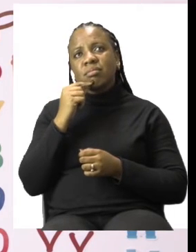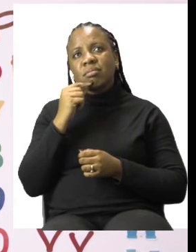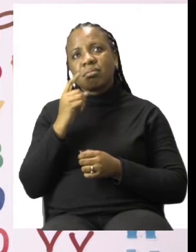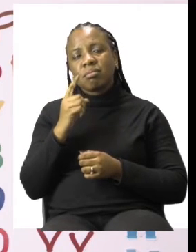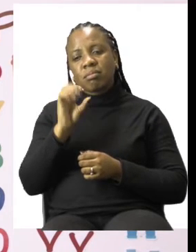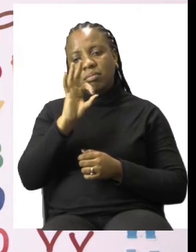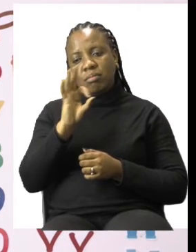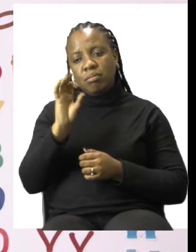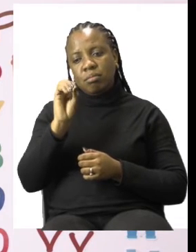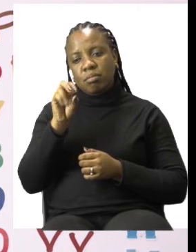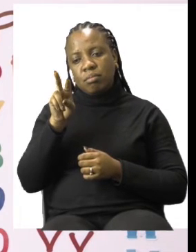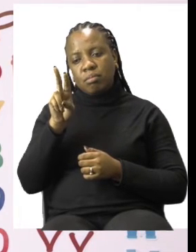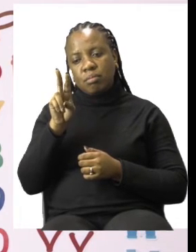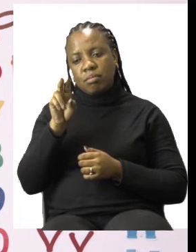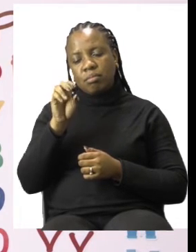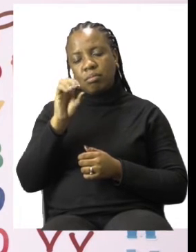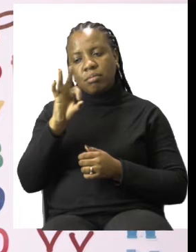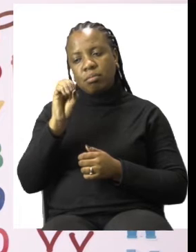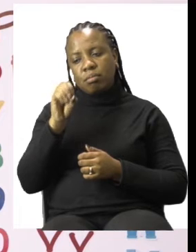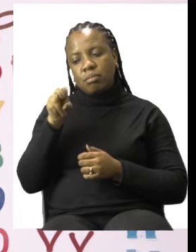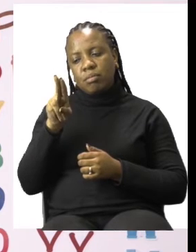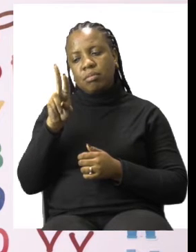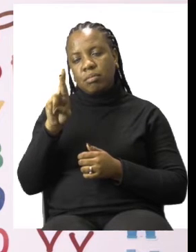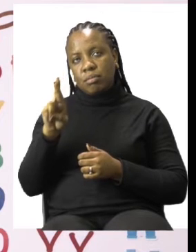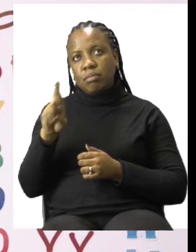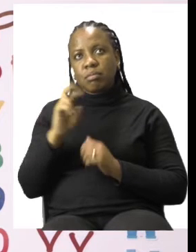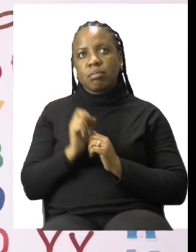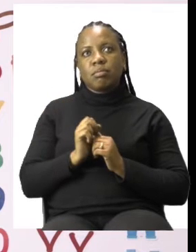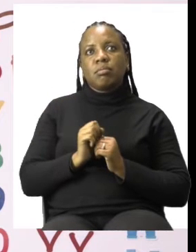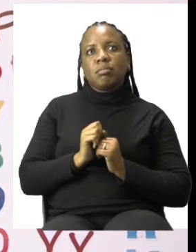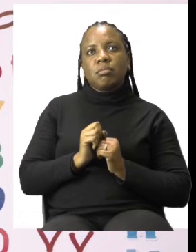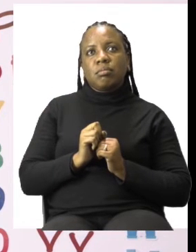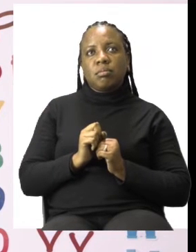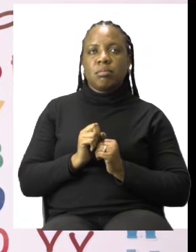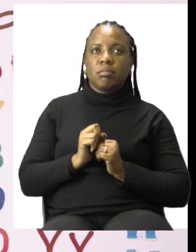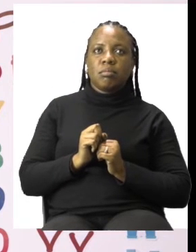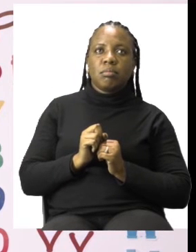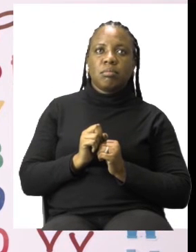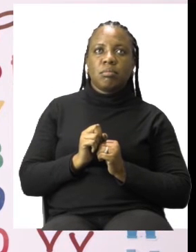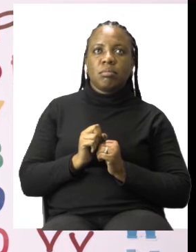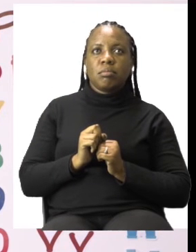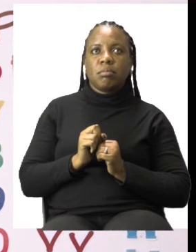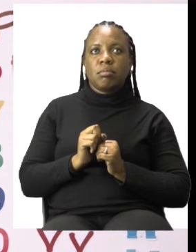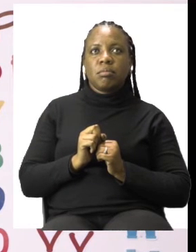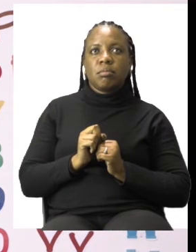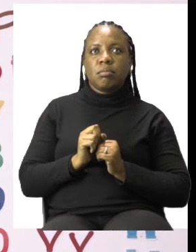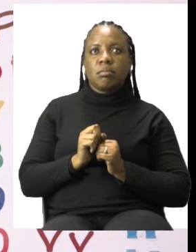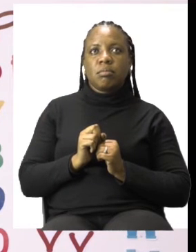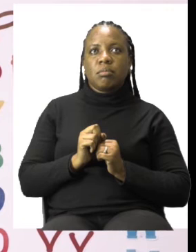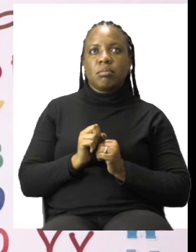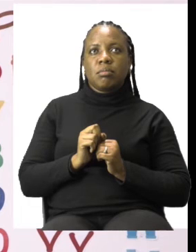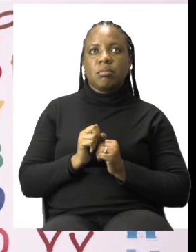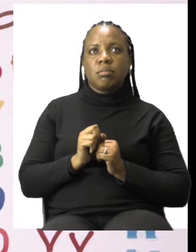one on the board. So we know what to do when we are writing the time. But what about if the time